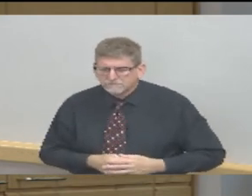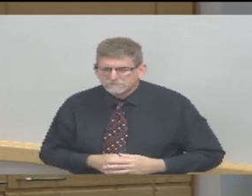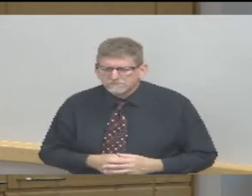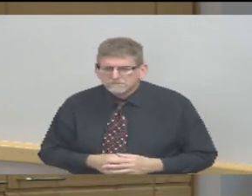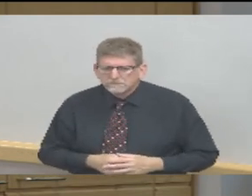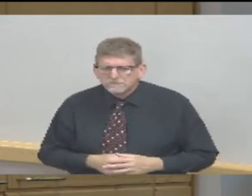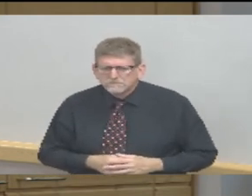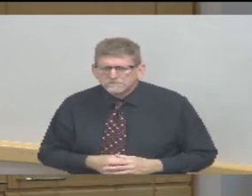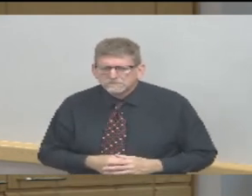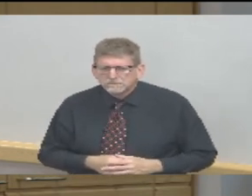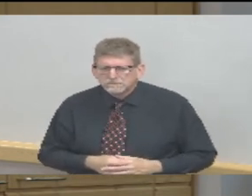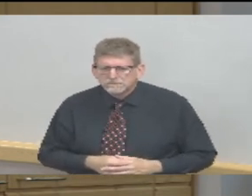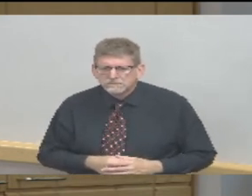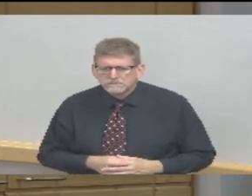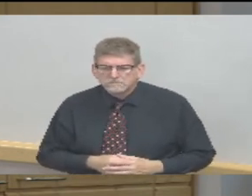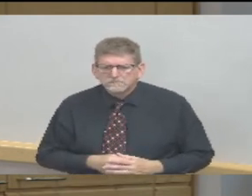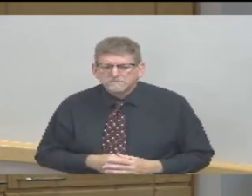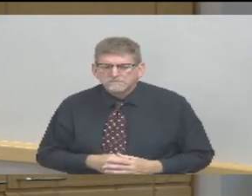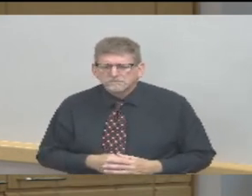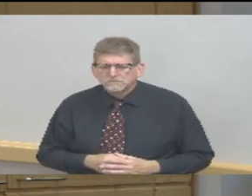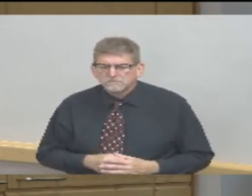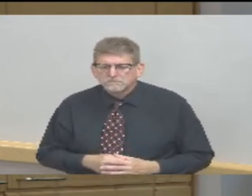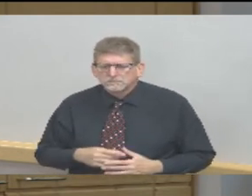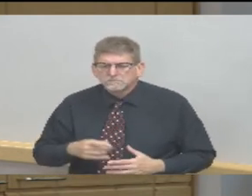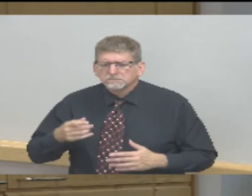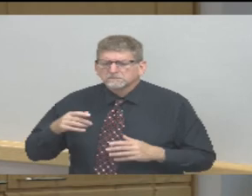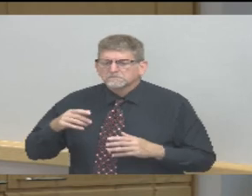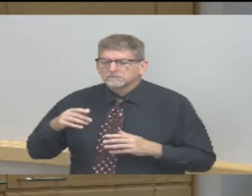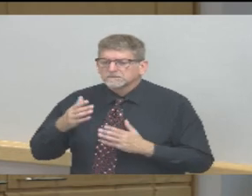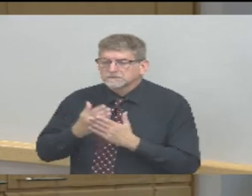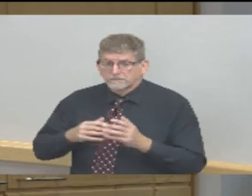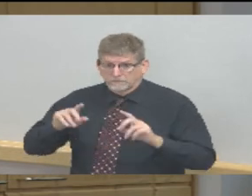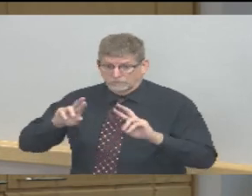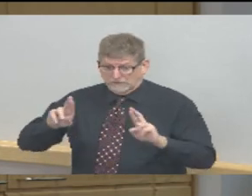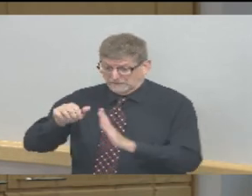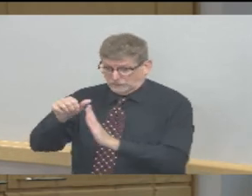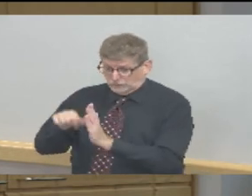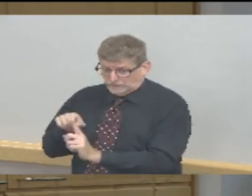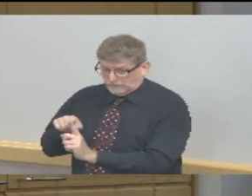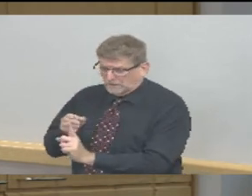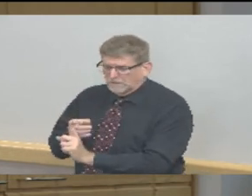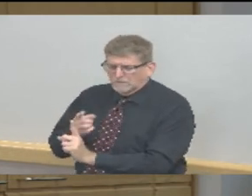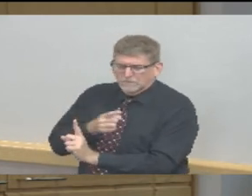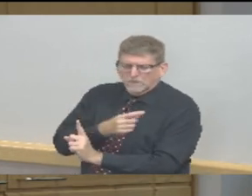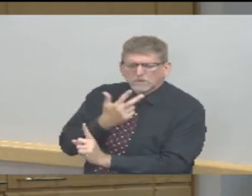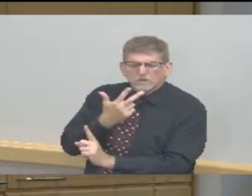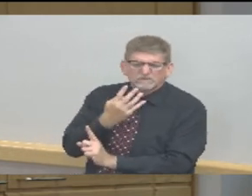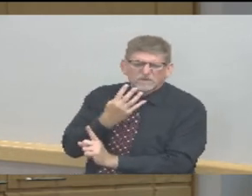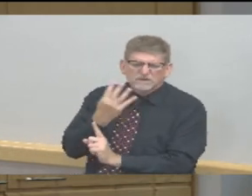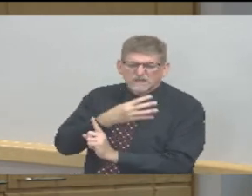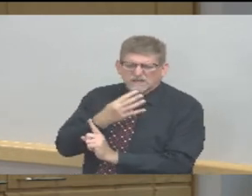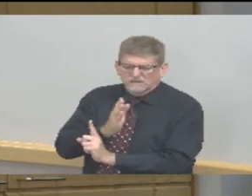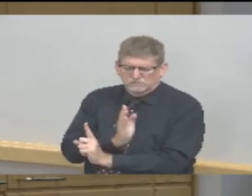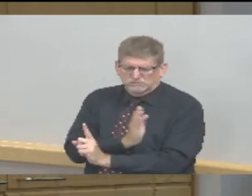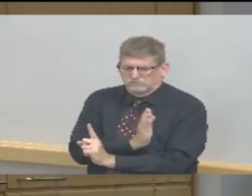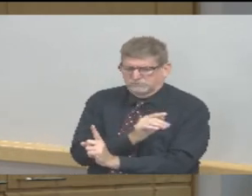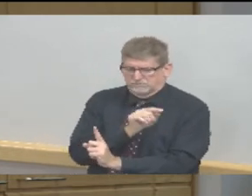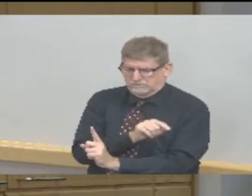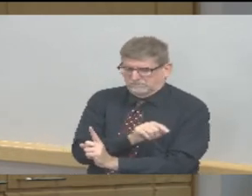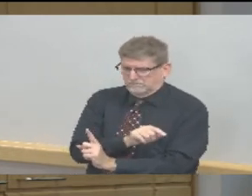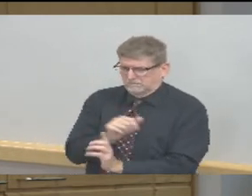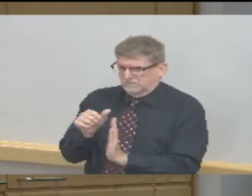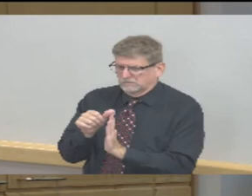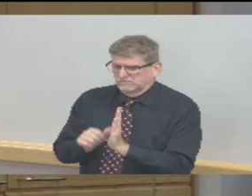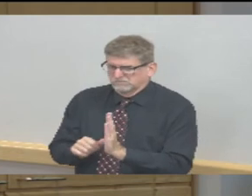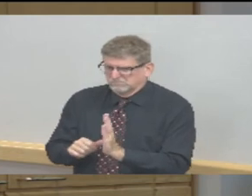procedure. So, and oftentimes the elective procedure will be one as an outpatient. So they'll go home the same day. So they, we are not